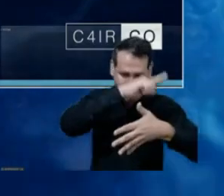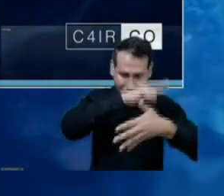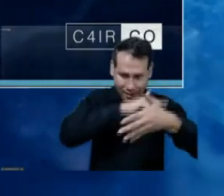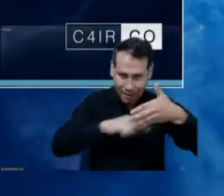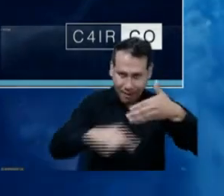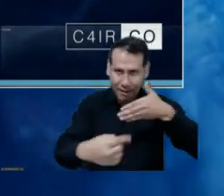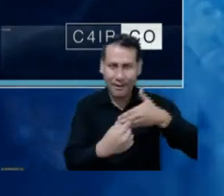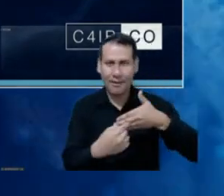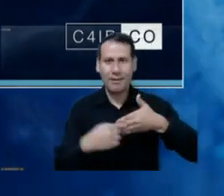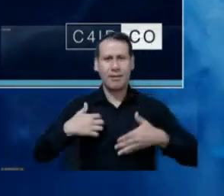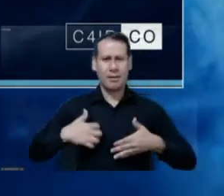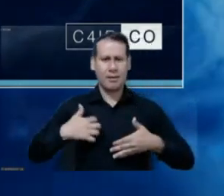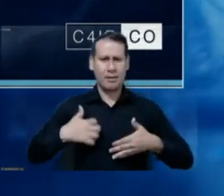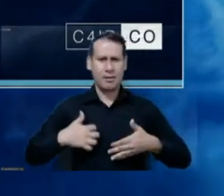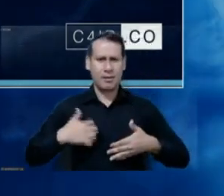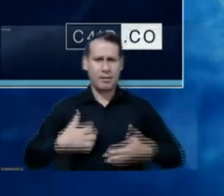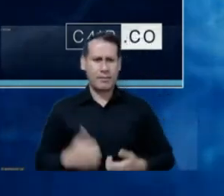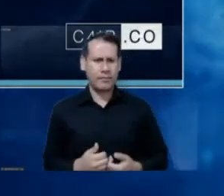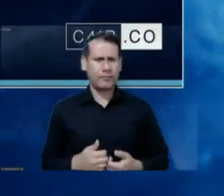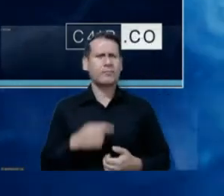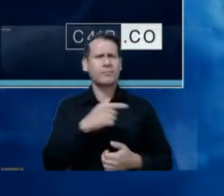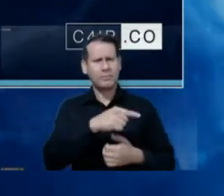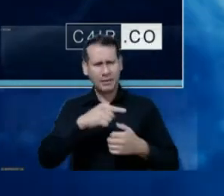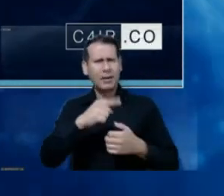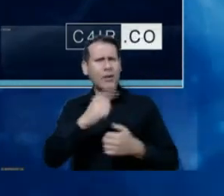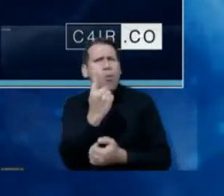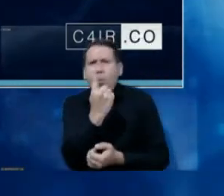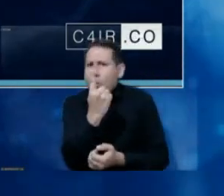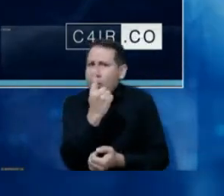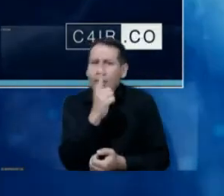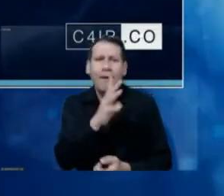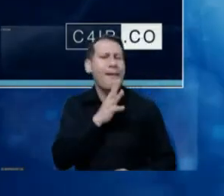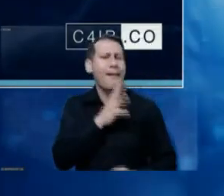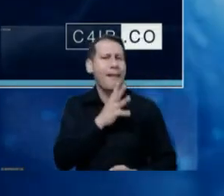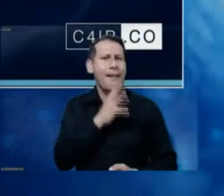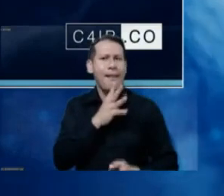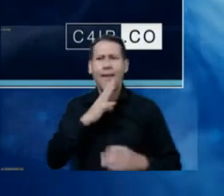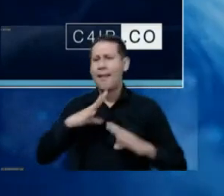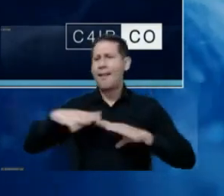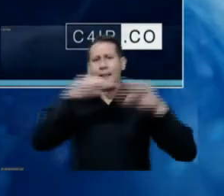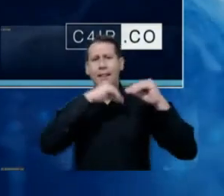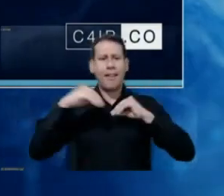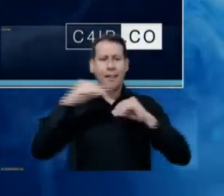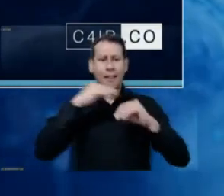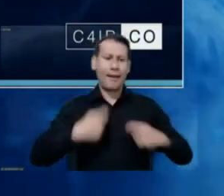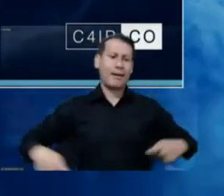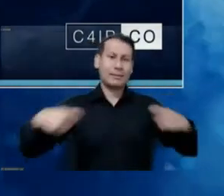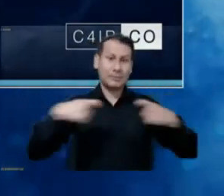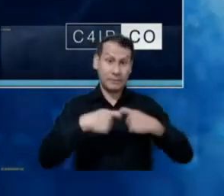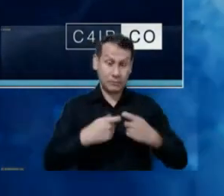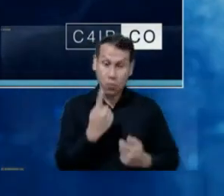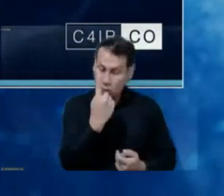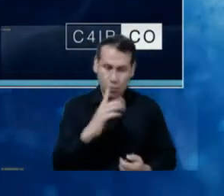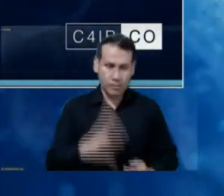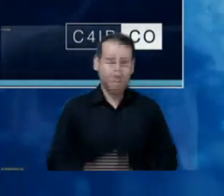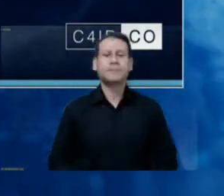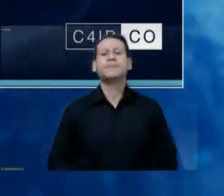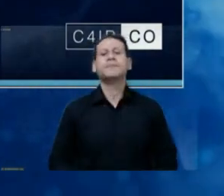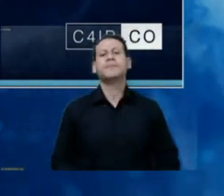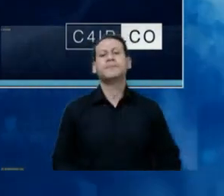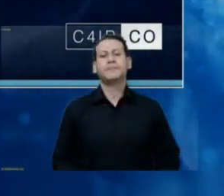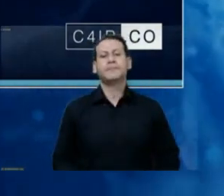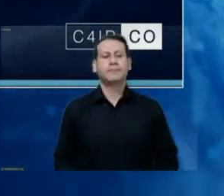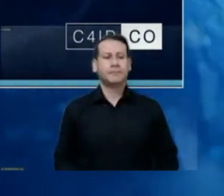only center, Spanish-speaking, there is a network of centros worldwide, but this is the only one that is, let's say,